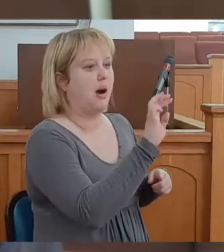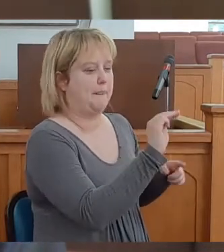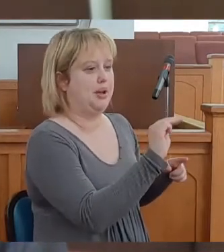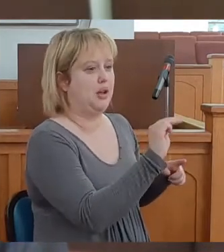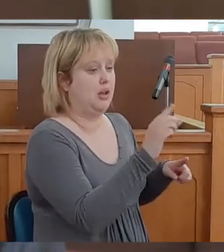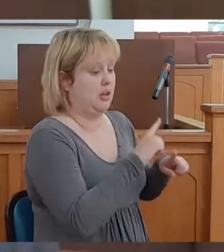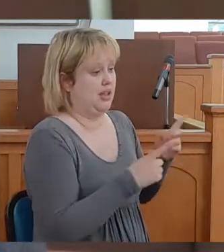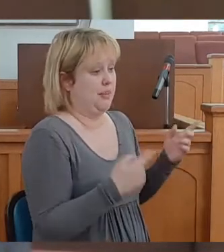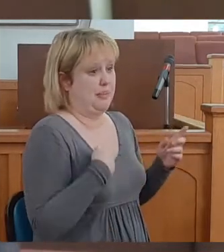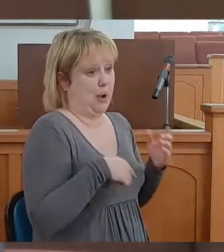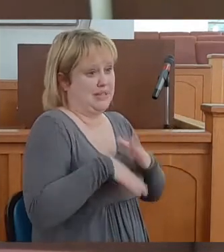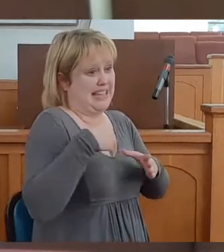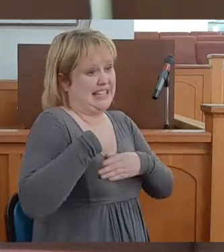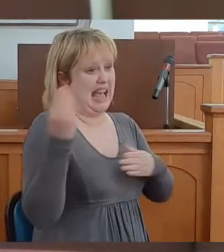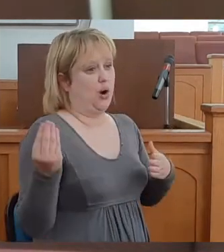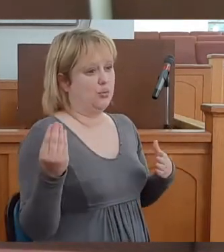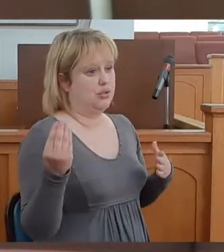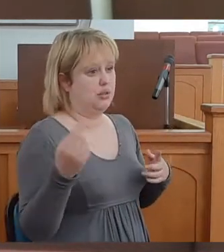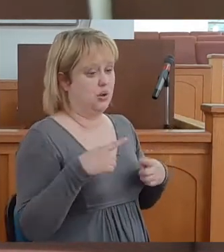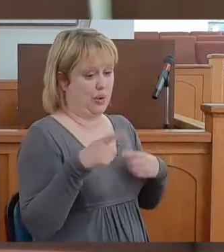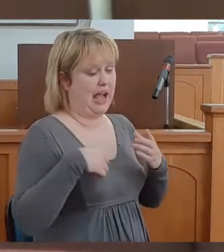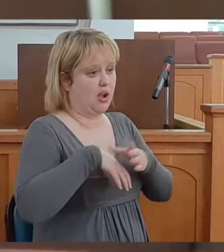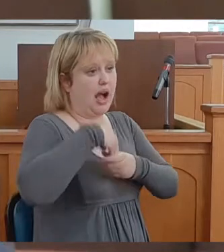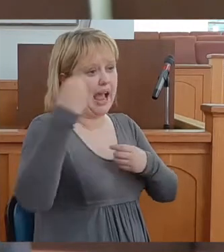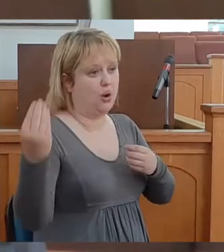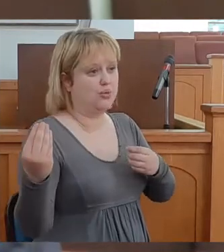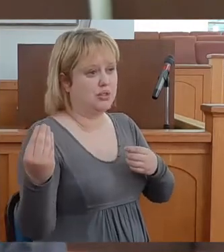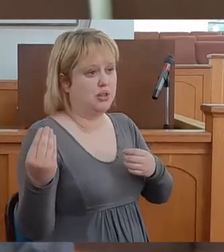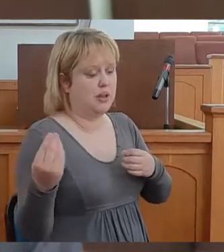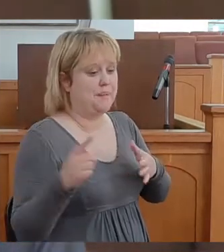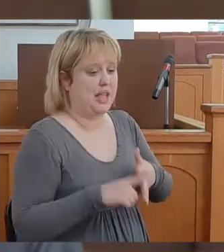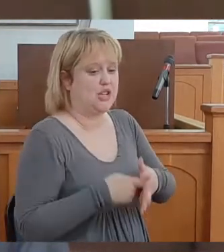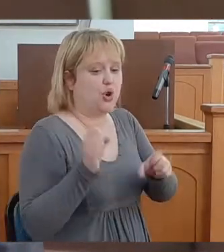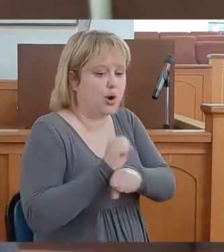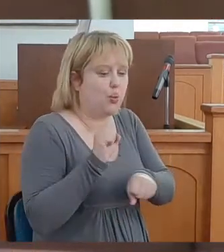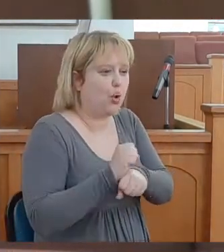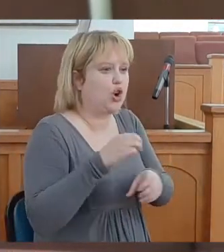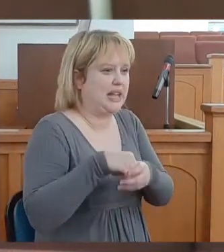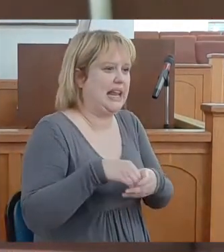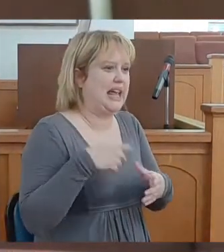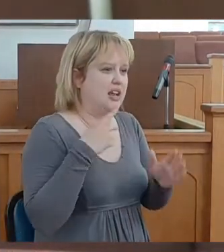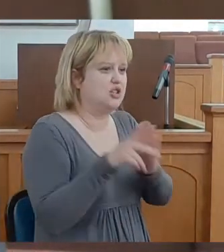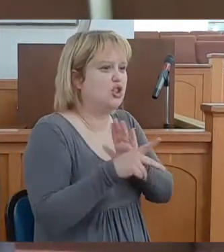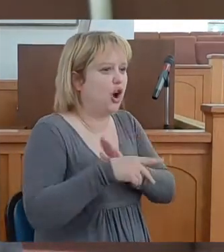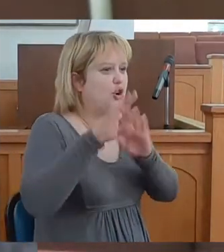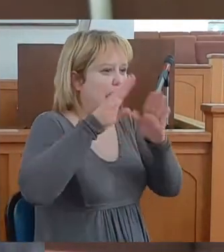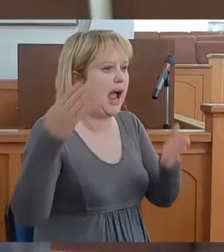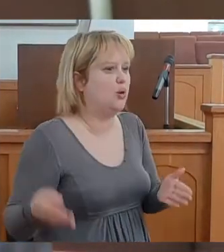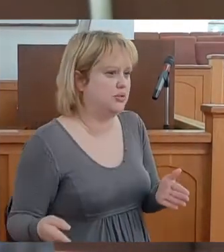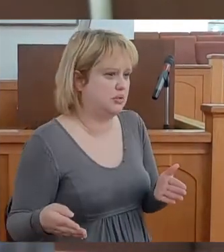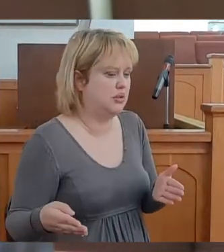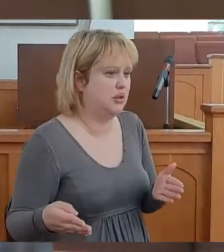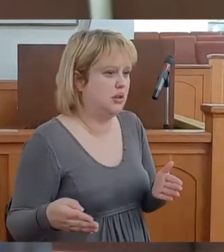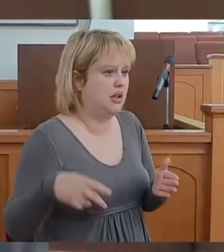Well, when I got out, I started working in a slaughterhouse in Philadelphia.